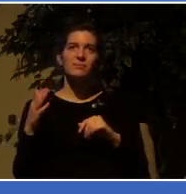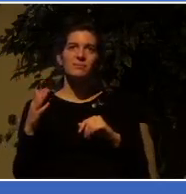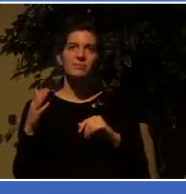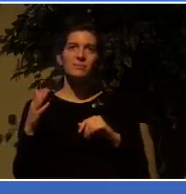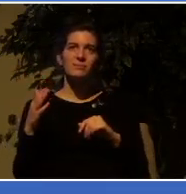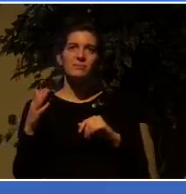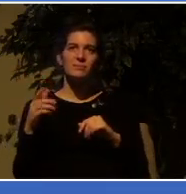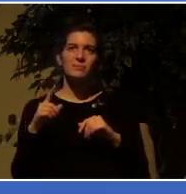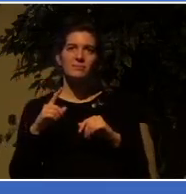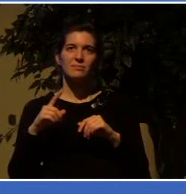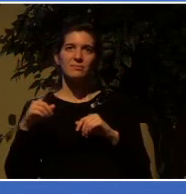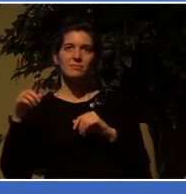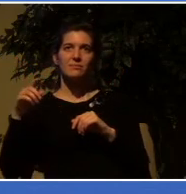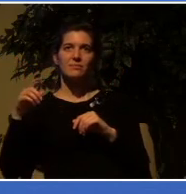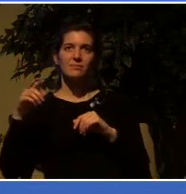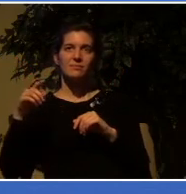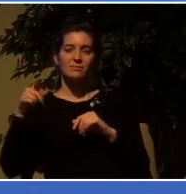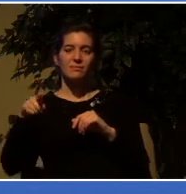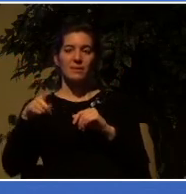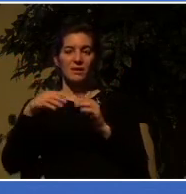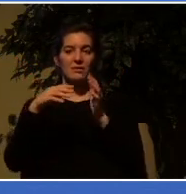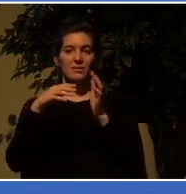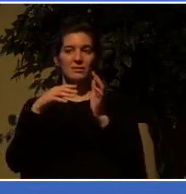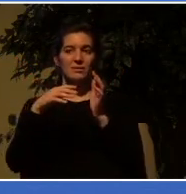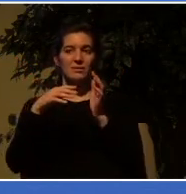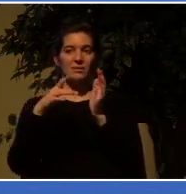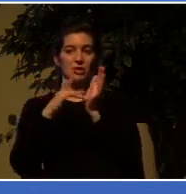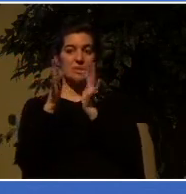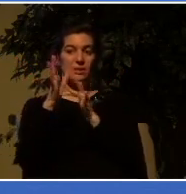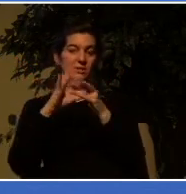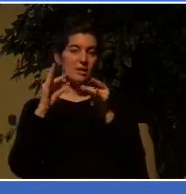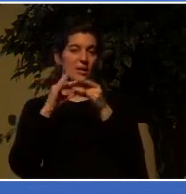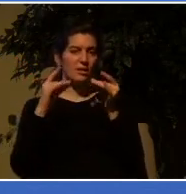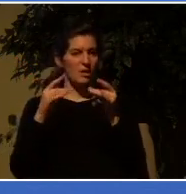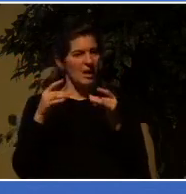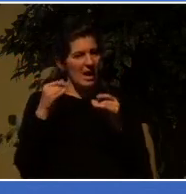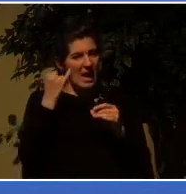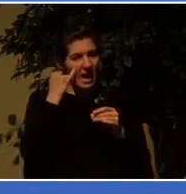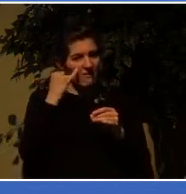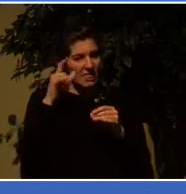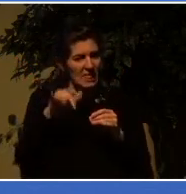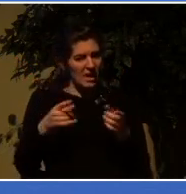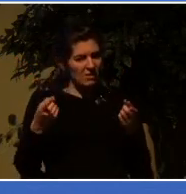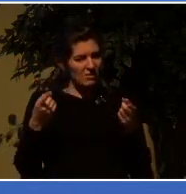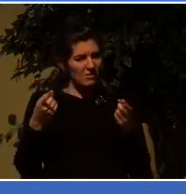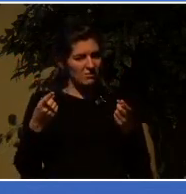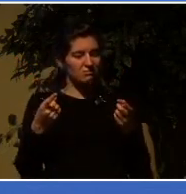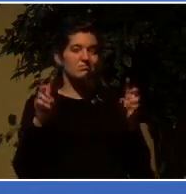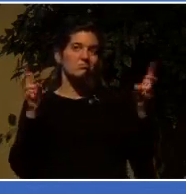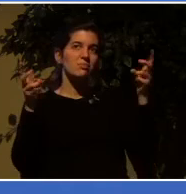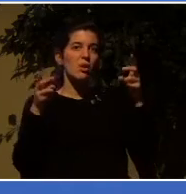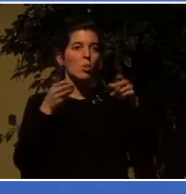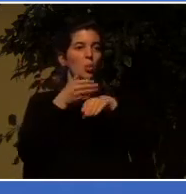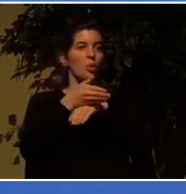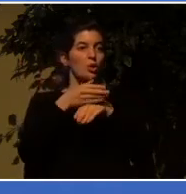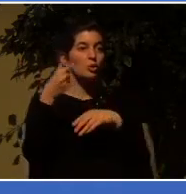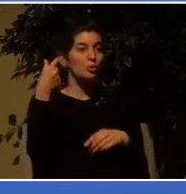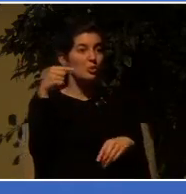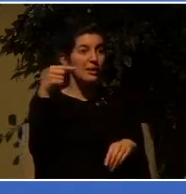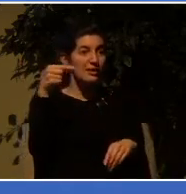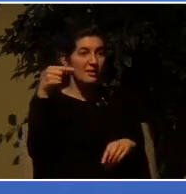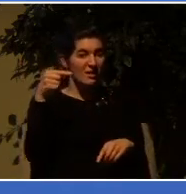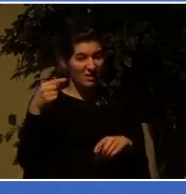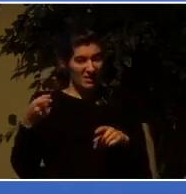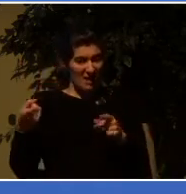when the wood is dry? And I think he meant by that, as the power of evil